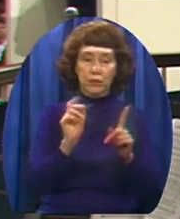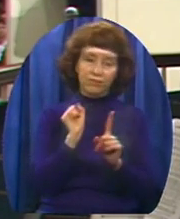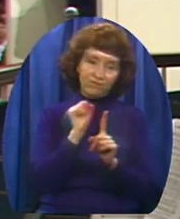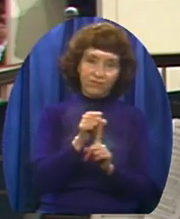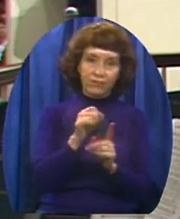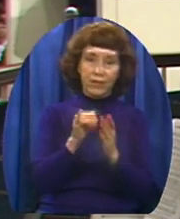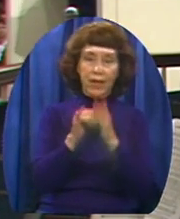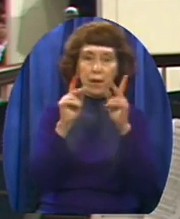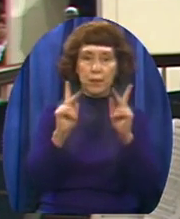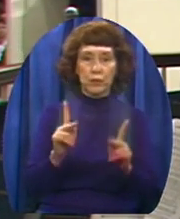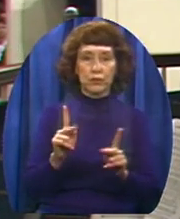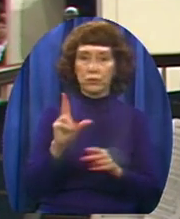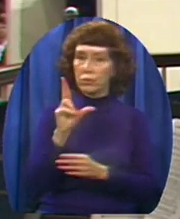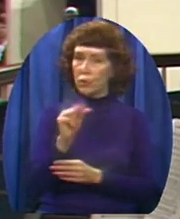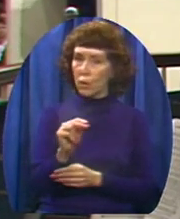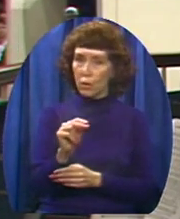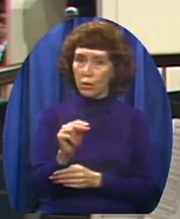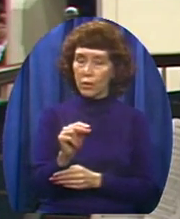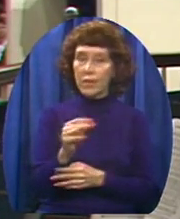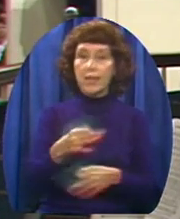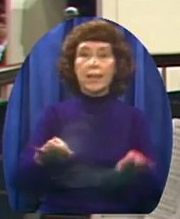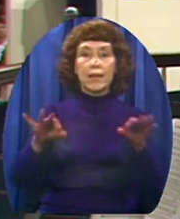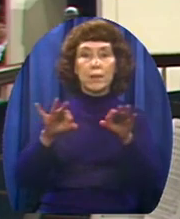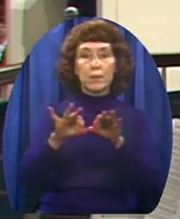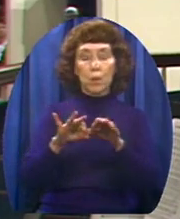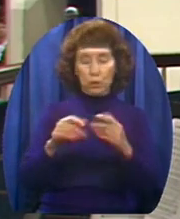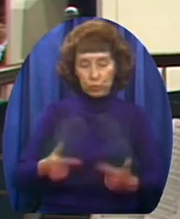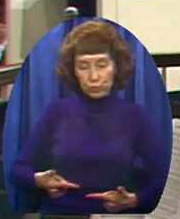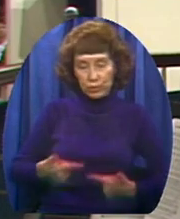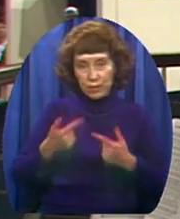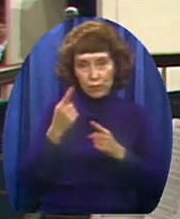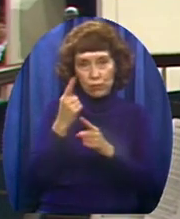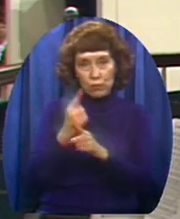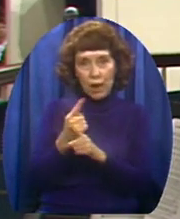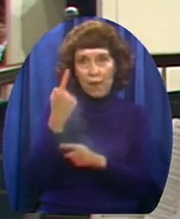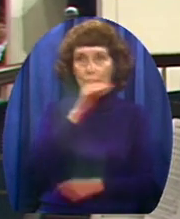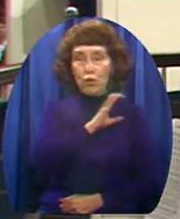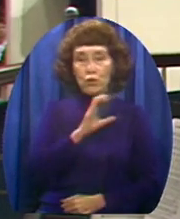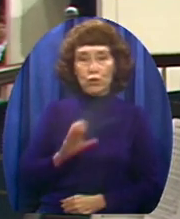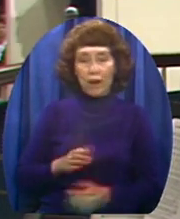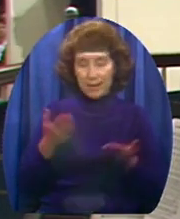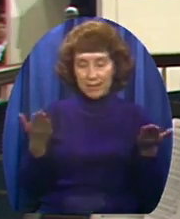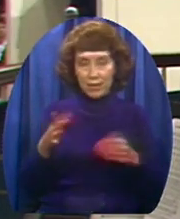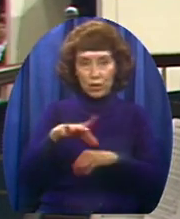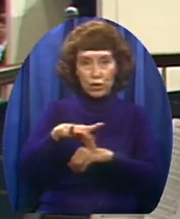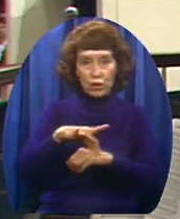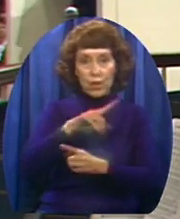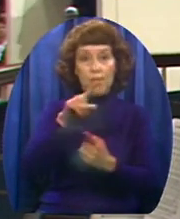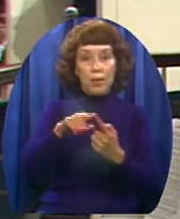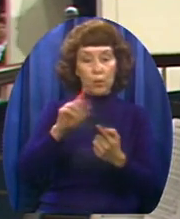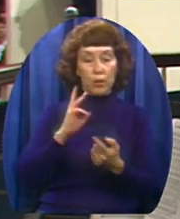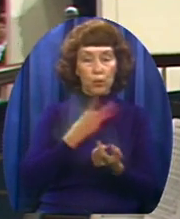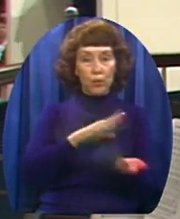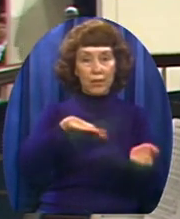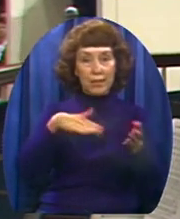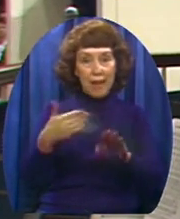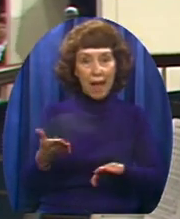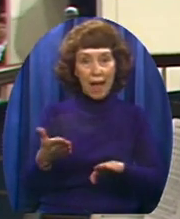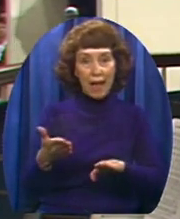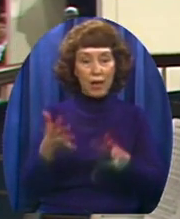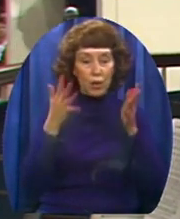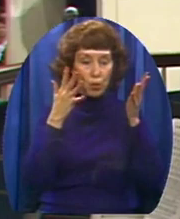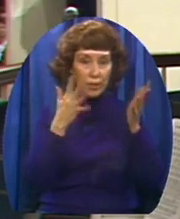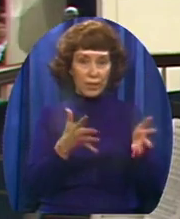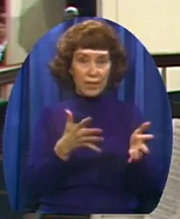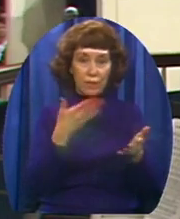When they're down The important thing is To so live for Christ down here That when we are gone We have left a trail of good works behind